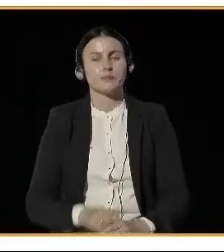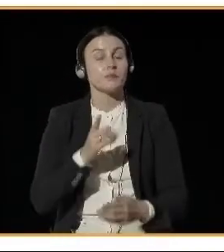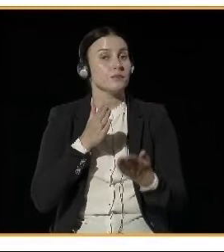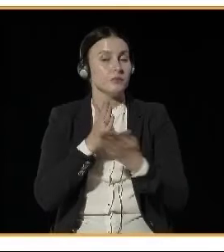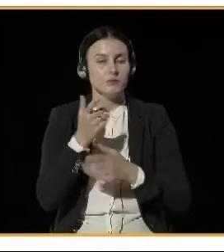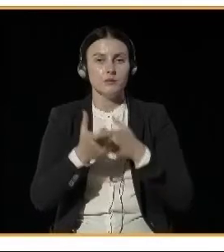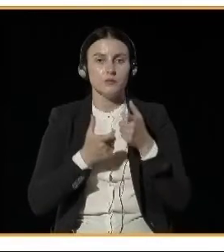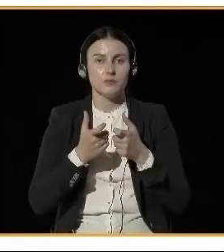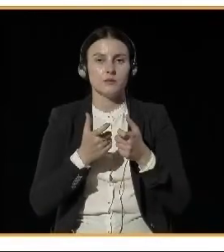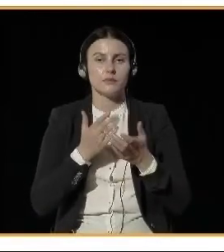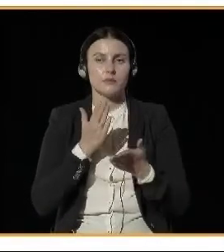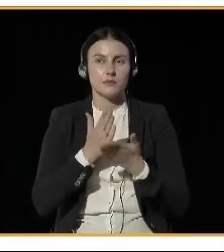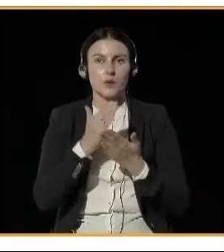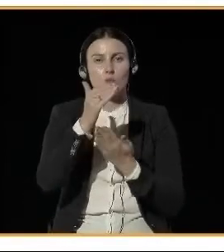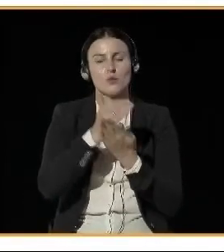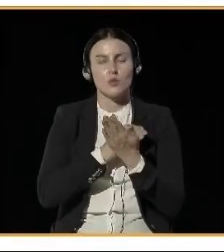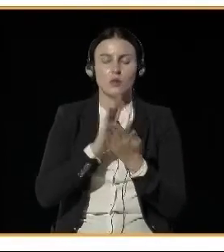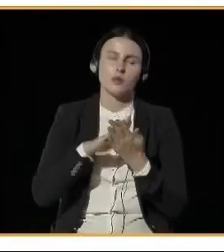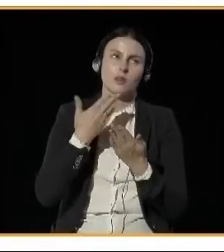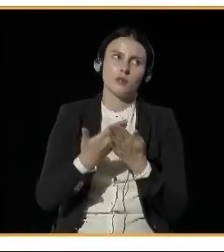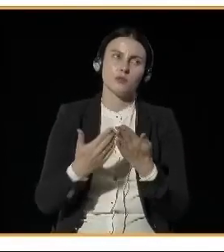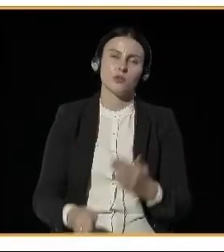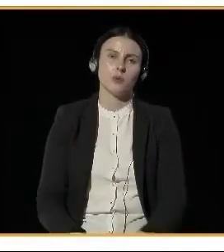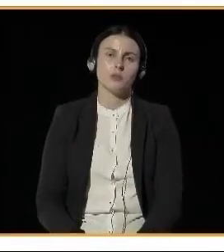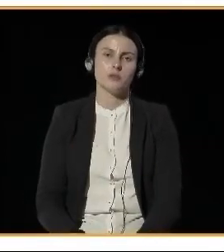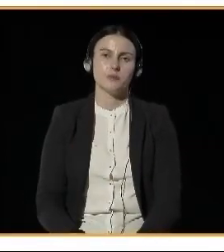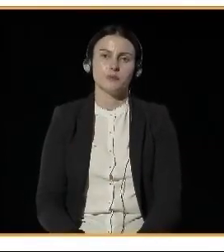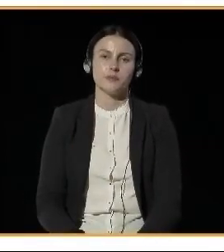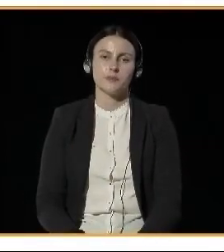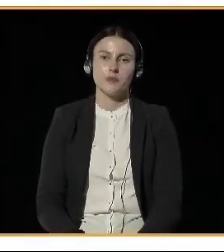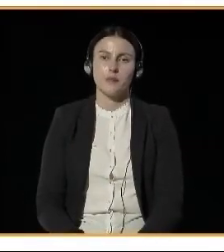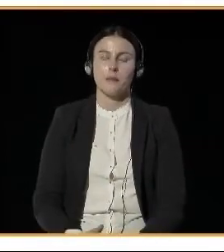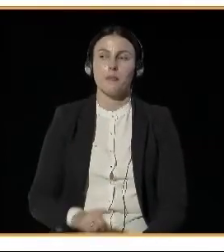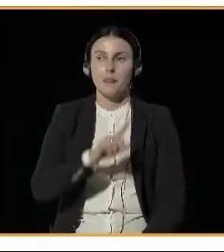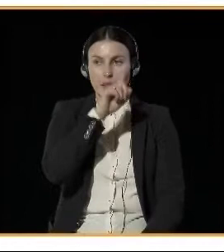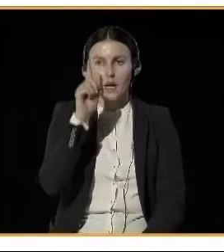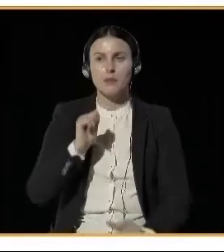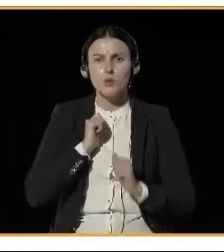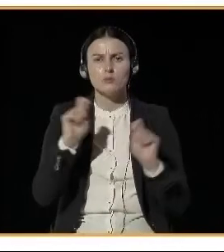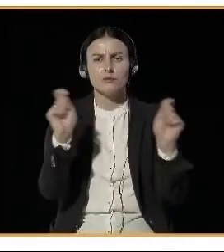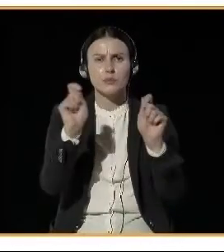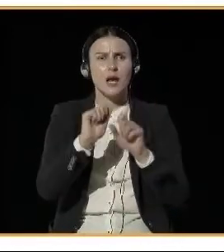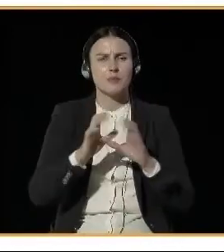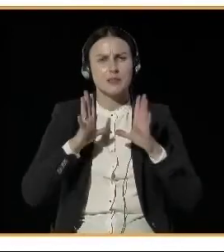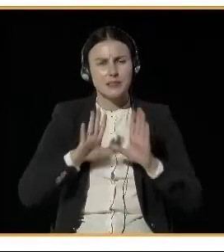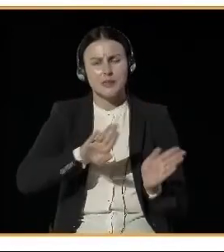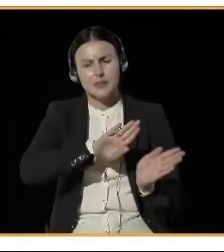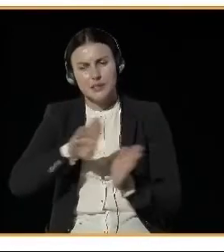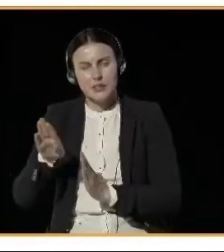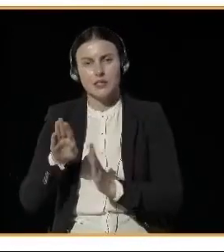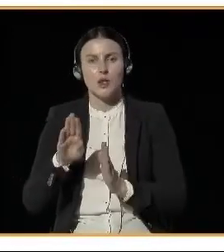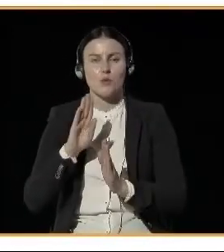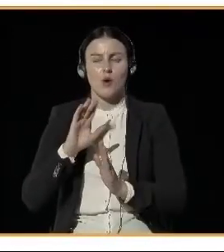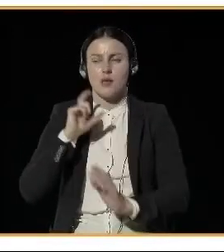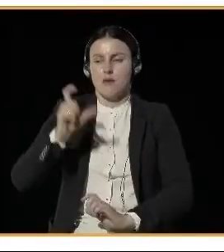encouraging using green transport like city bikes or electric